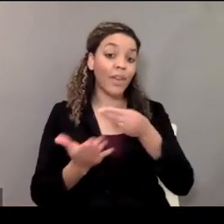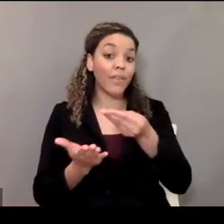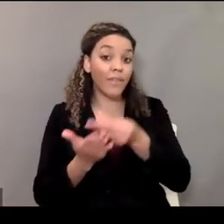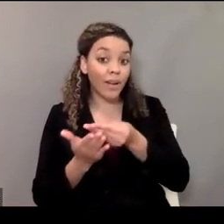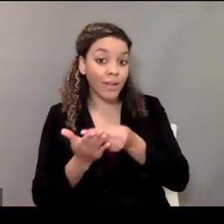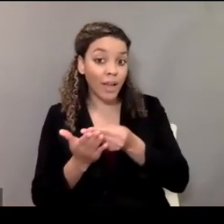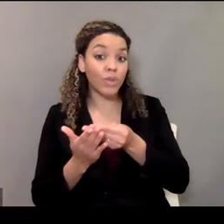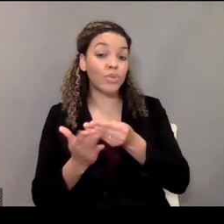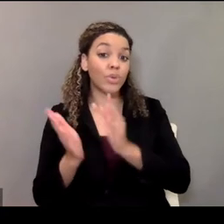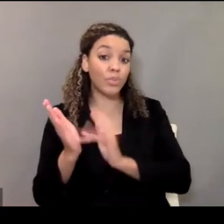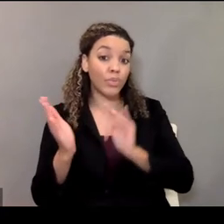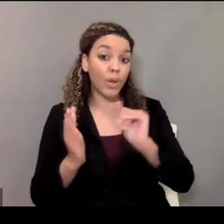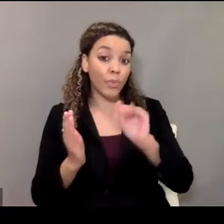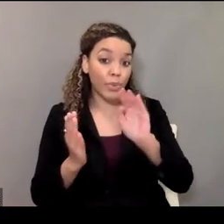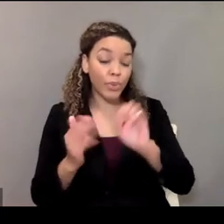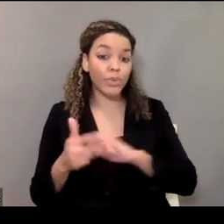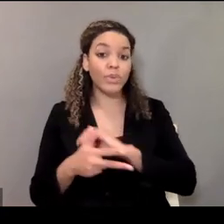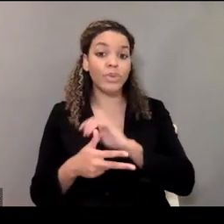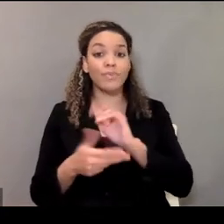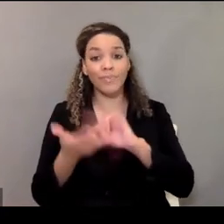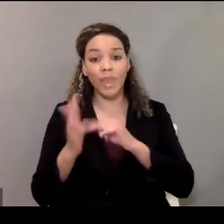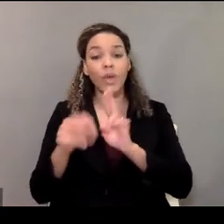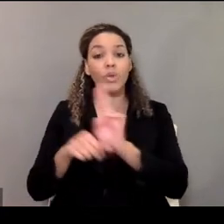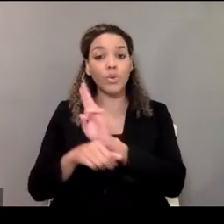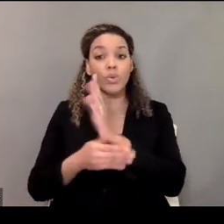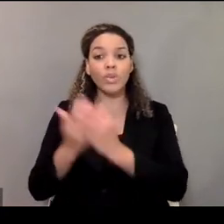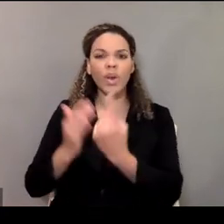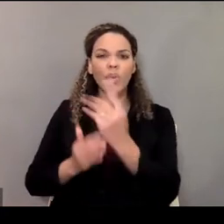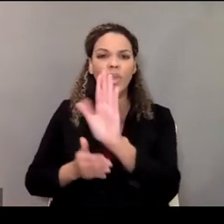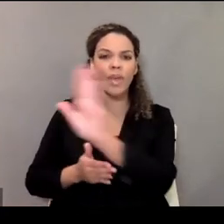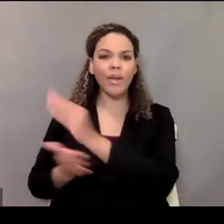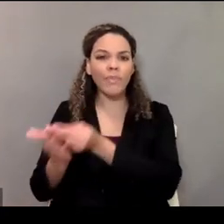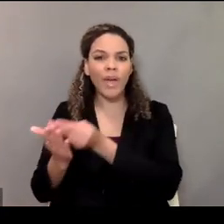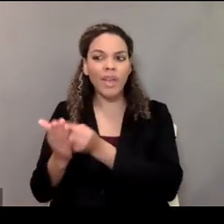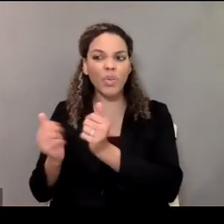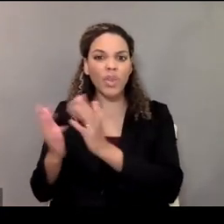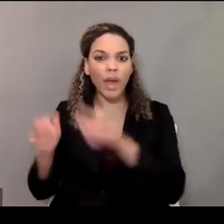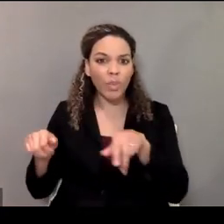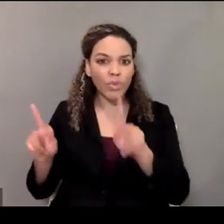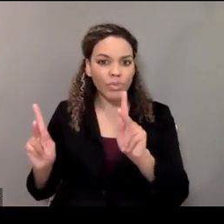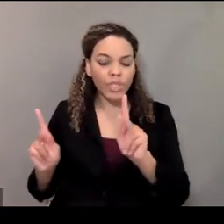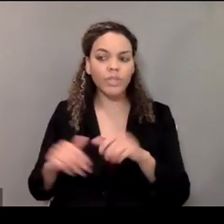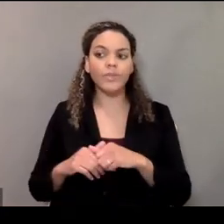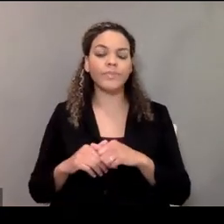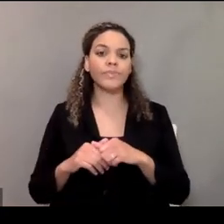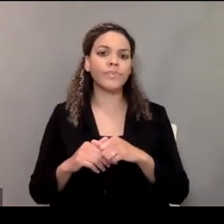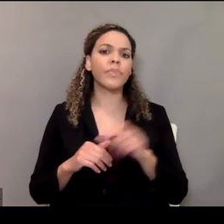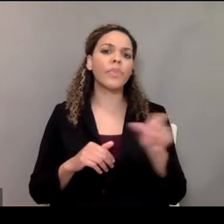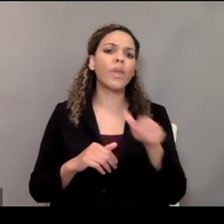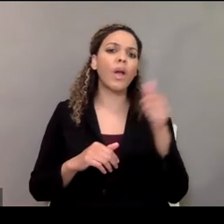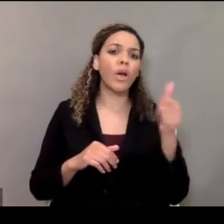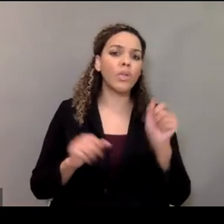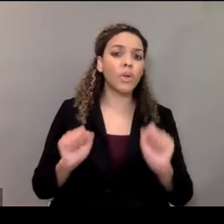abuse, using someone's money without permission. On a more subtle level,